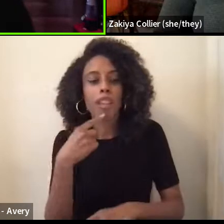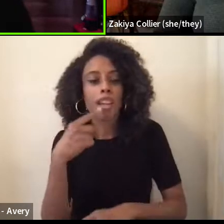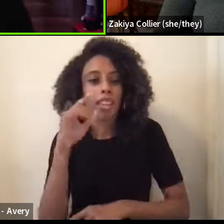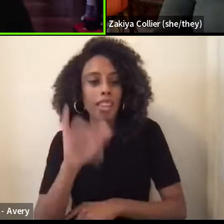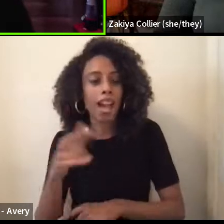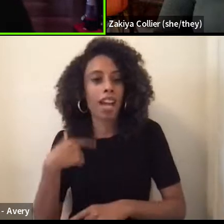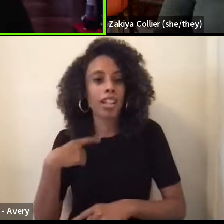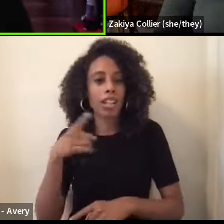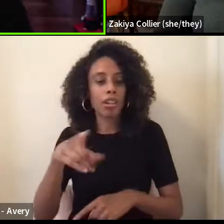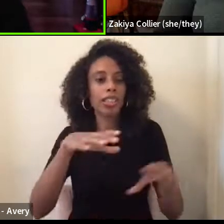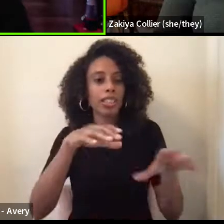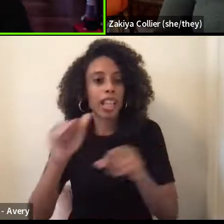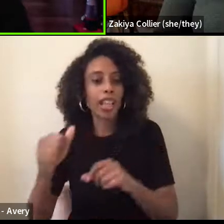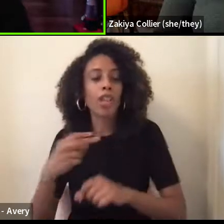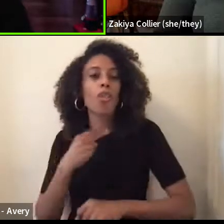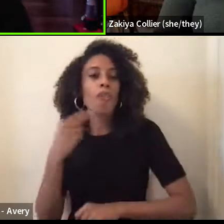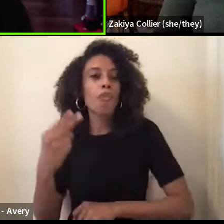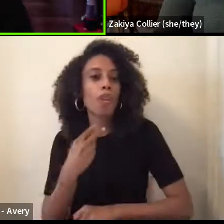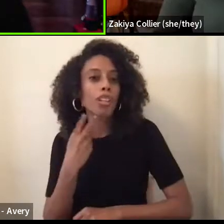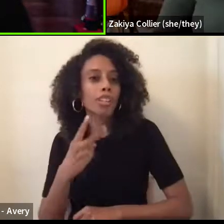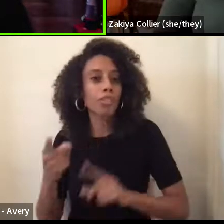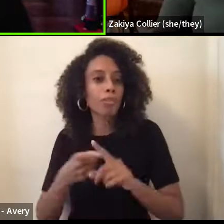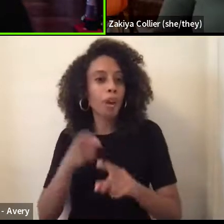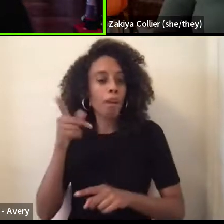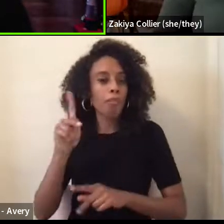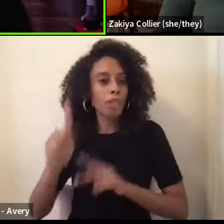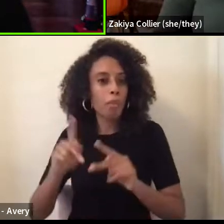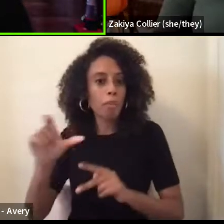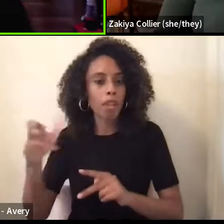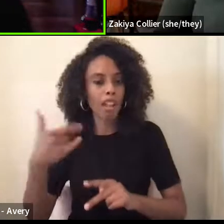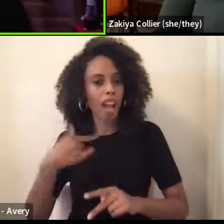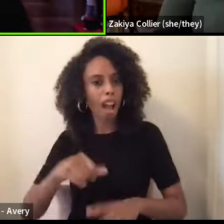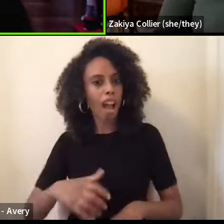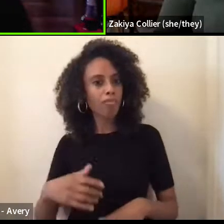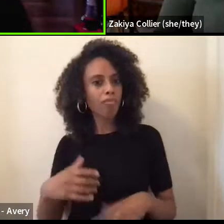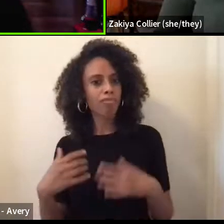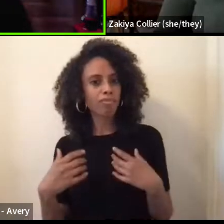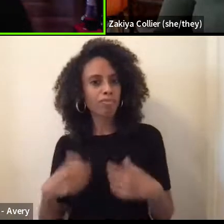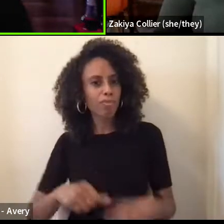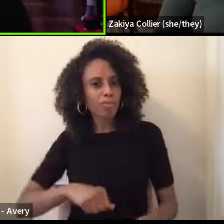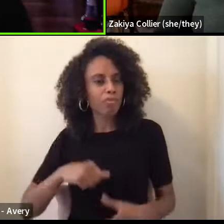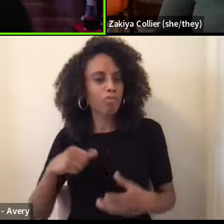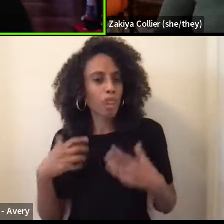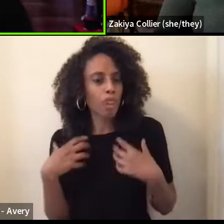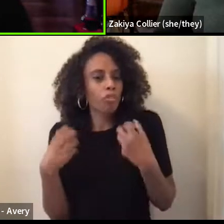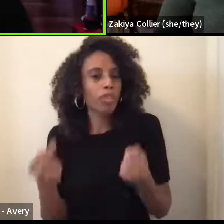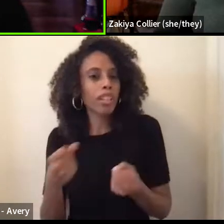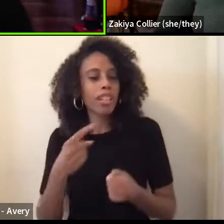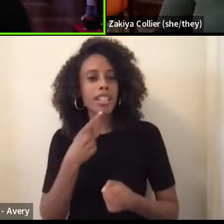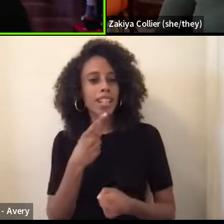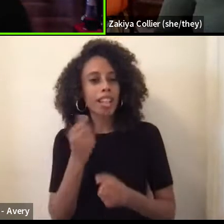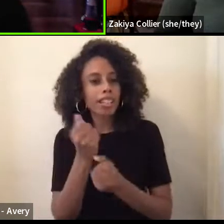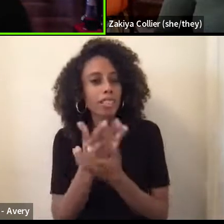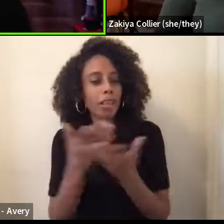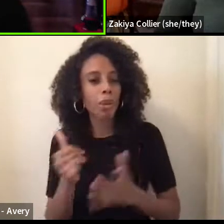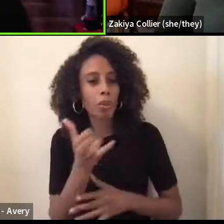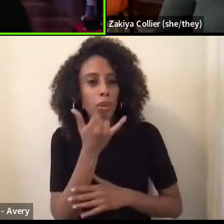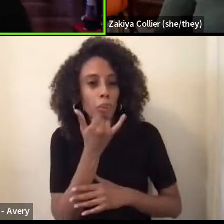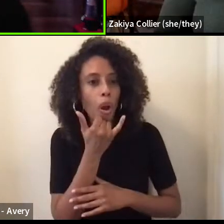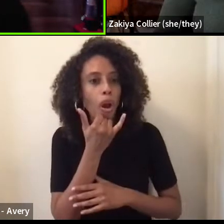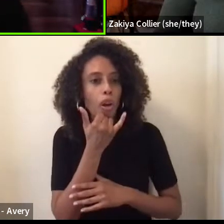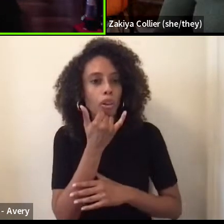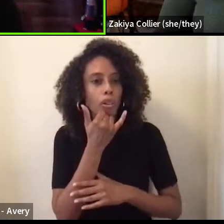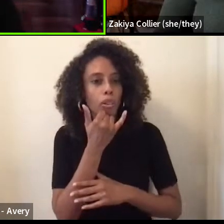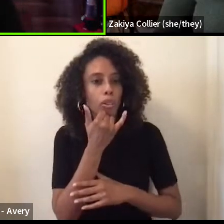literally taken away the voice of those people that have the courage to say something was wrong rather than to strengthen their concerns